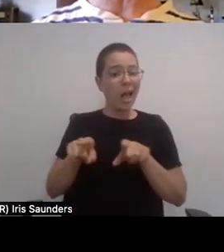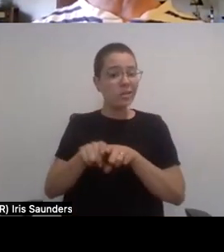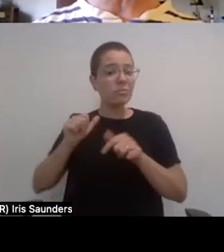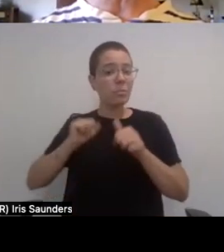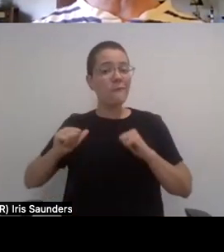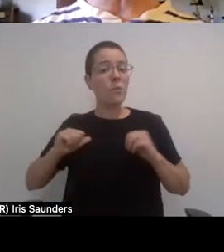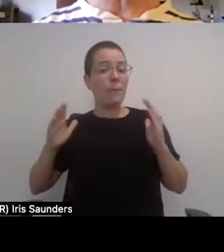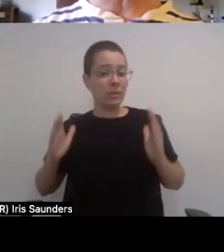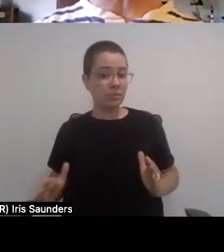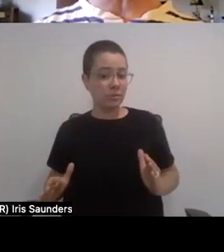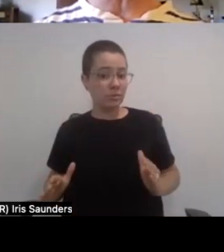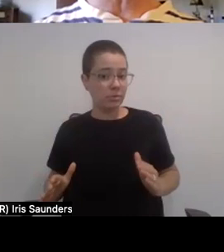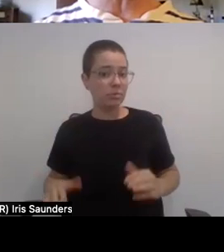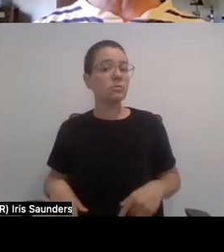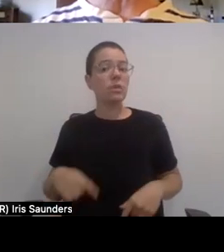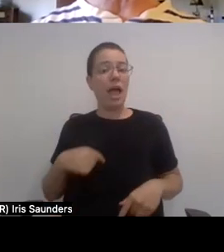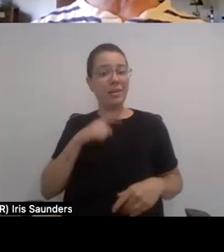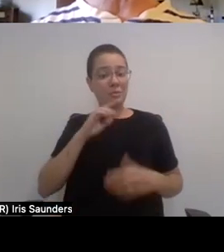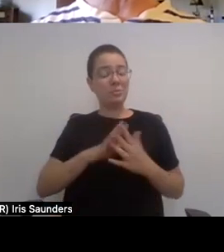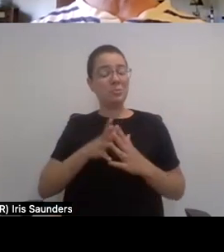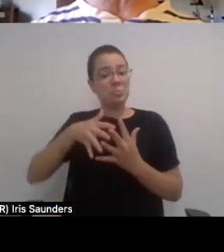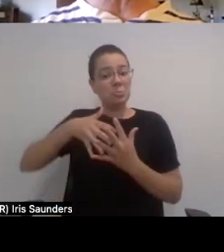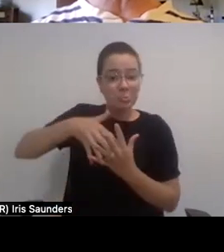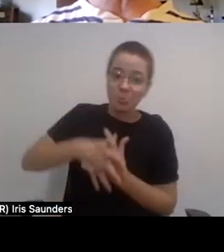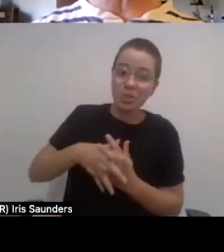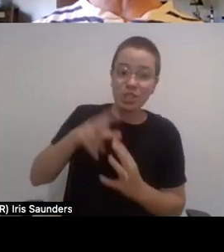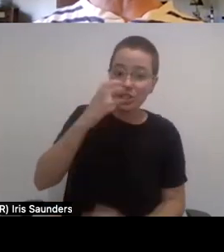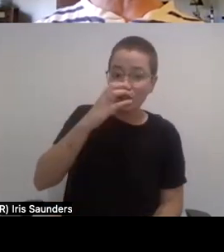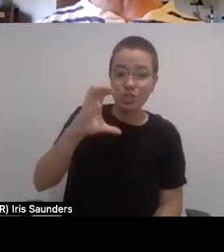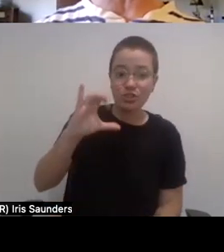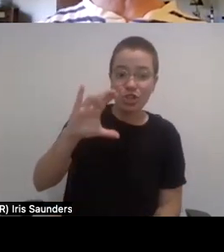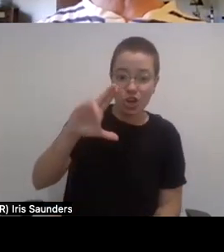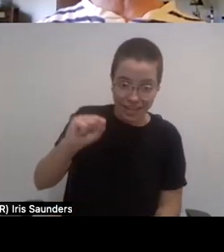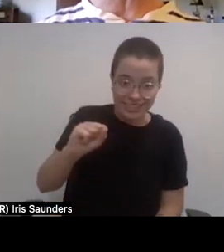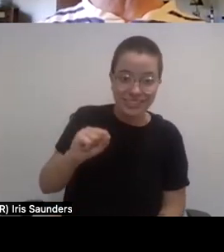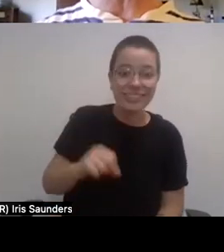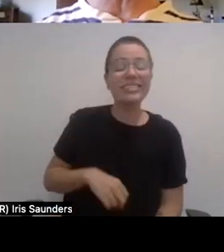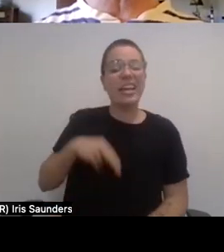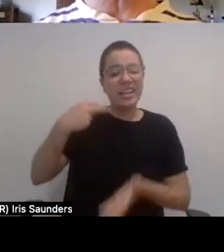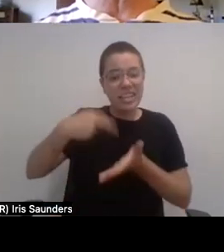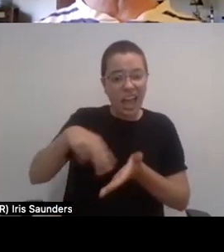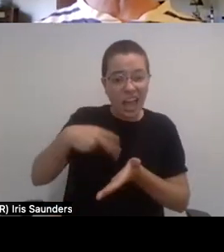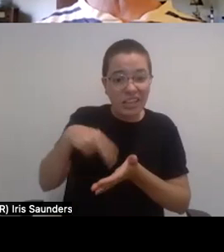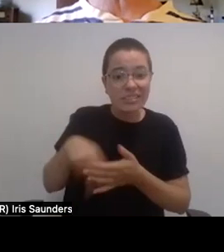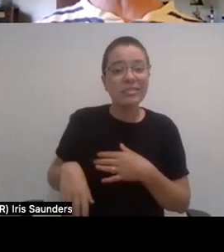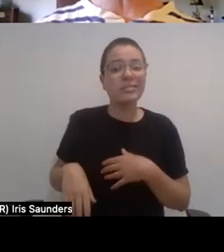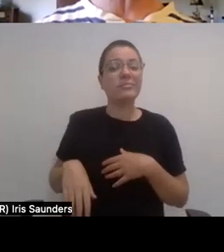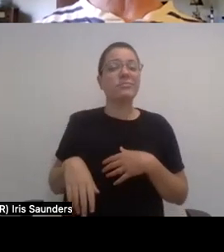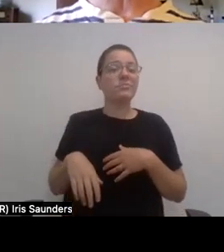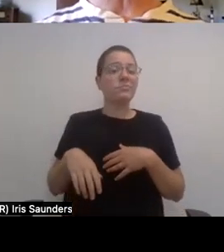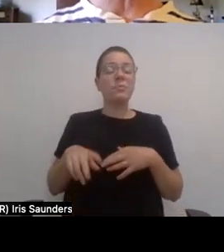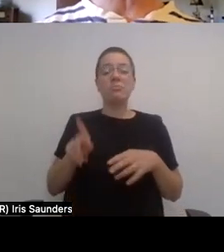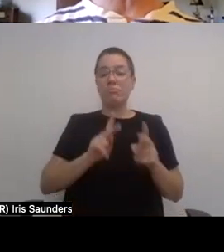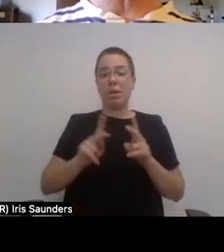migrated into circus and dance from my first performance art show. People just